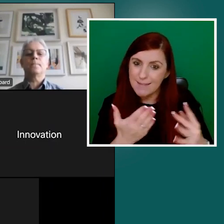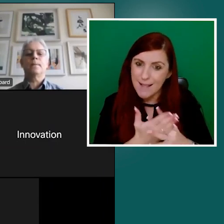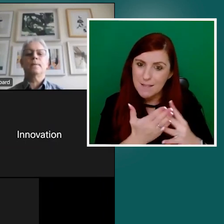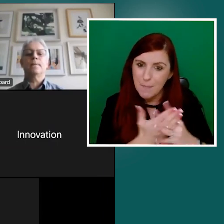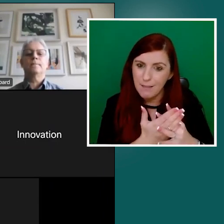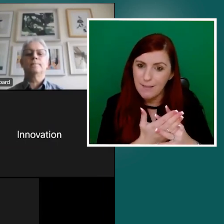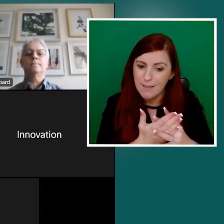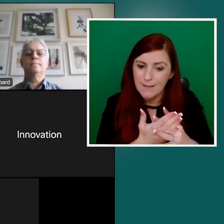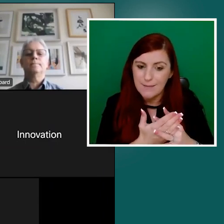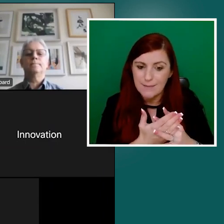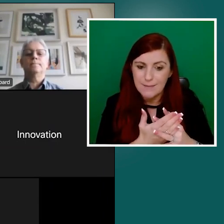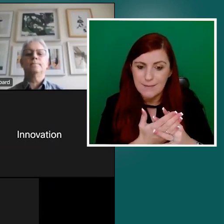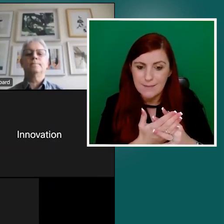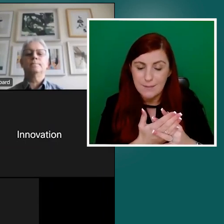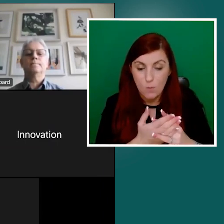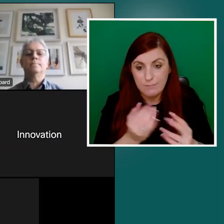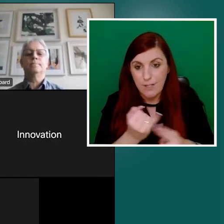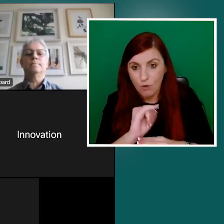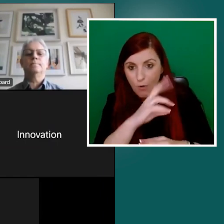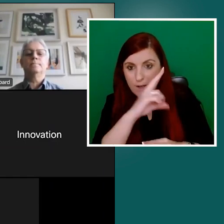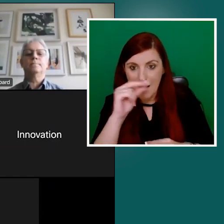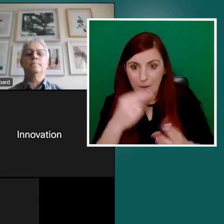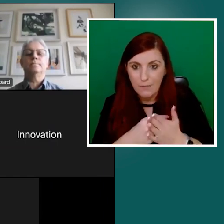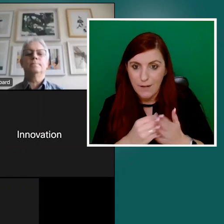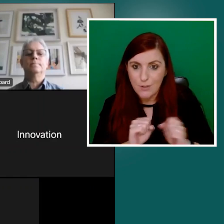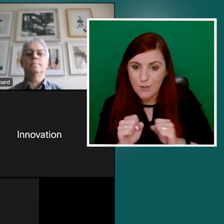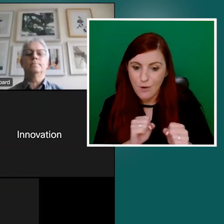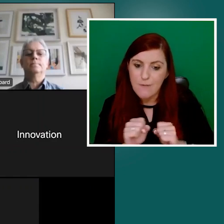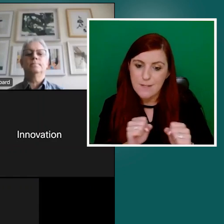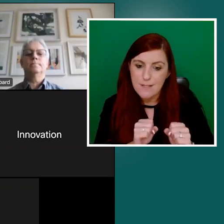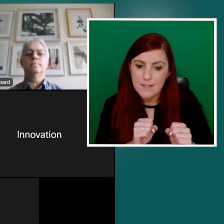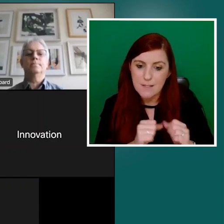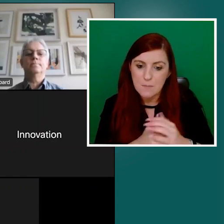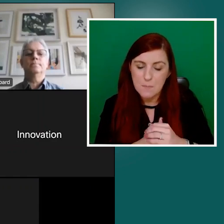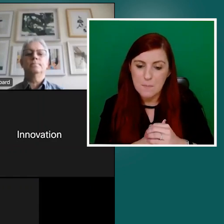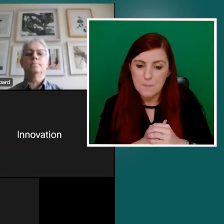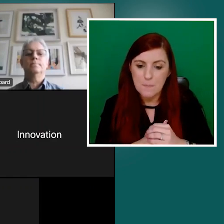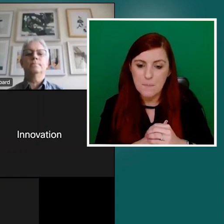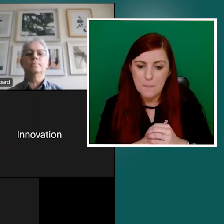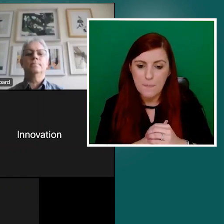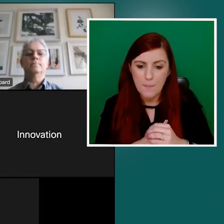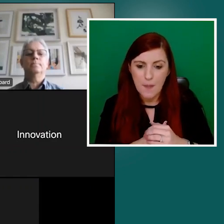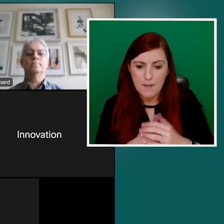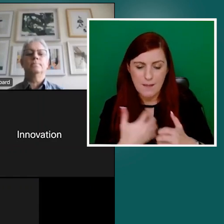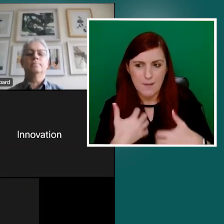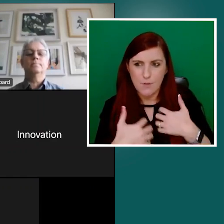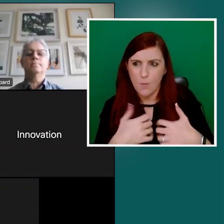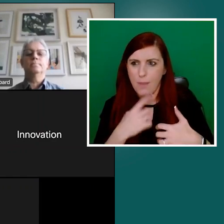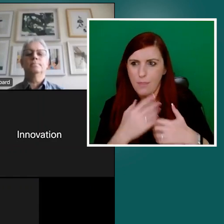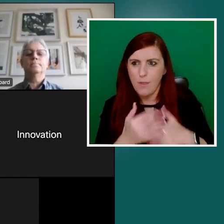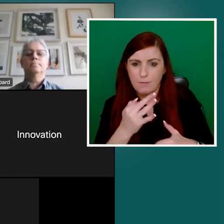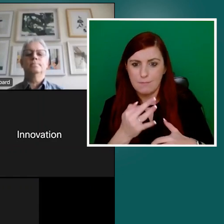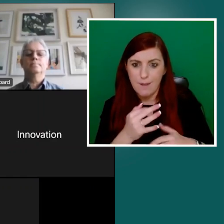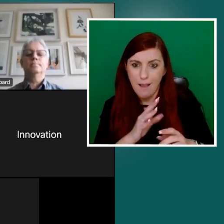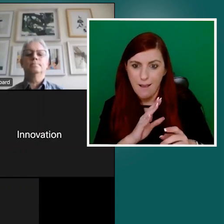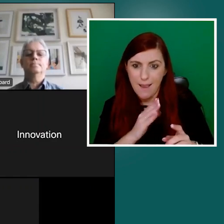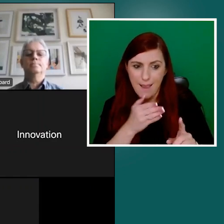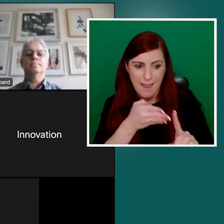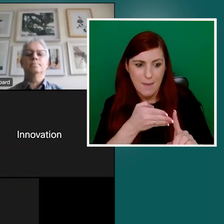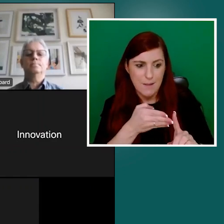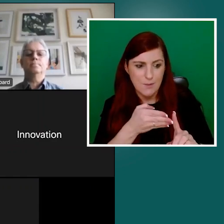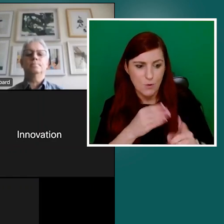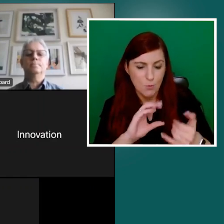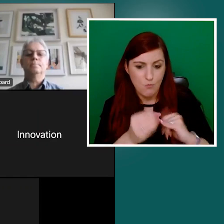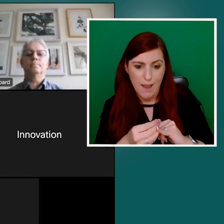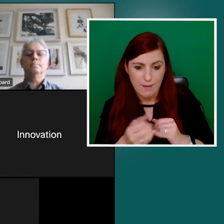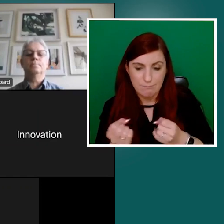financial services, when their objective clearly is to vindicate and uphold people's rights. But you have one